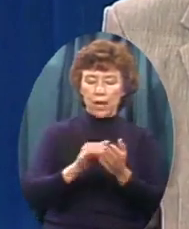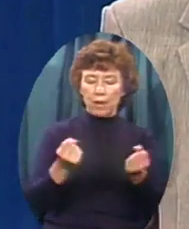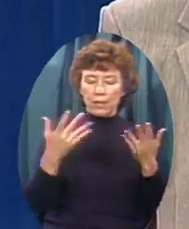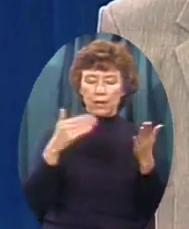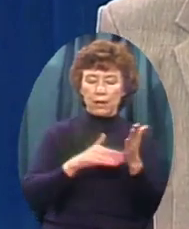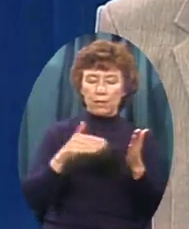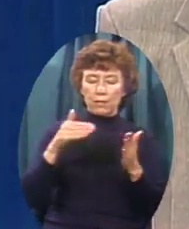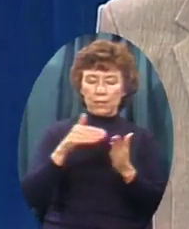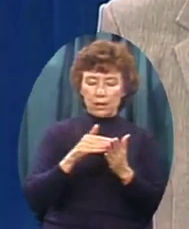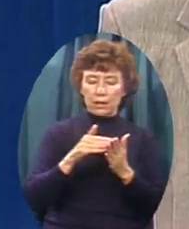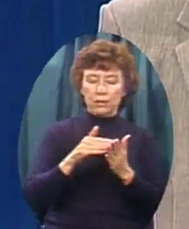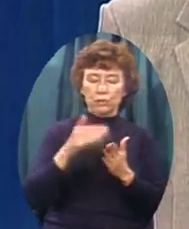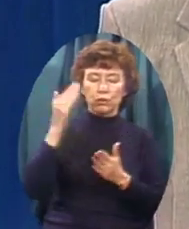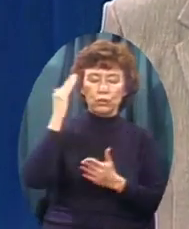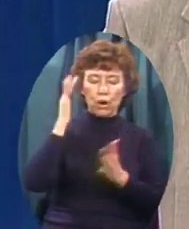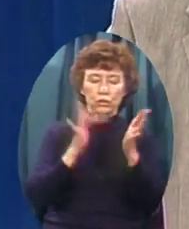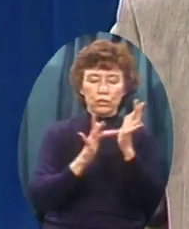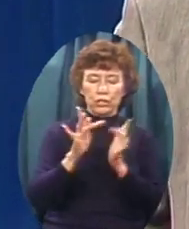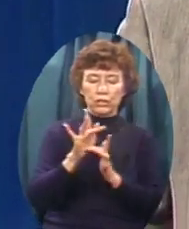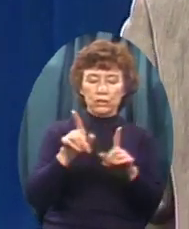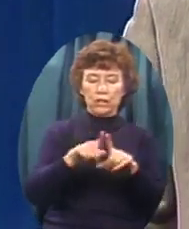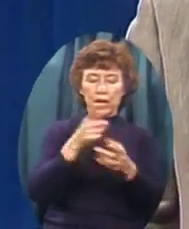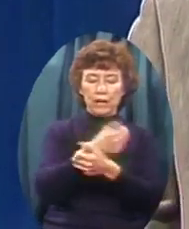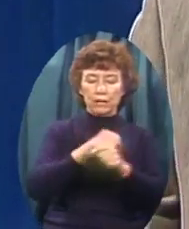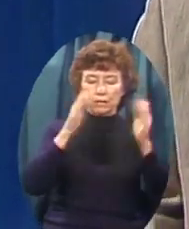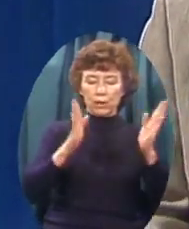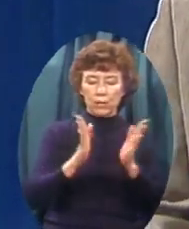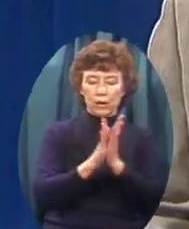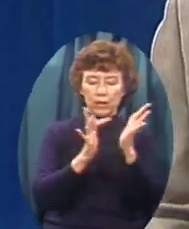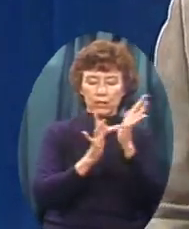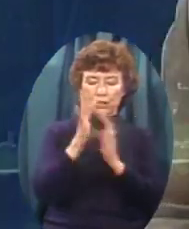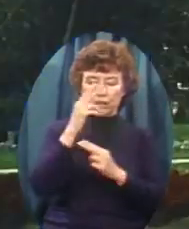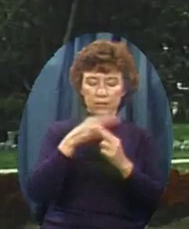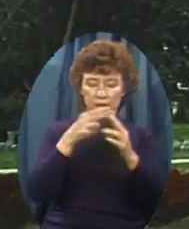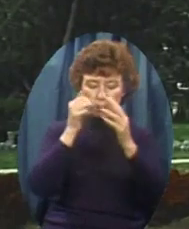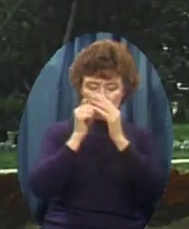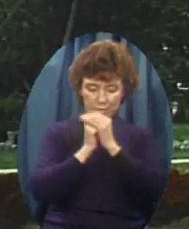Might come to know you For we pray in Jesus name Amen